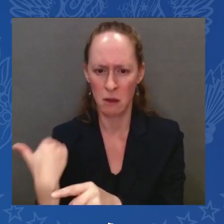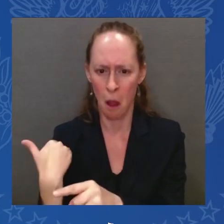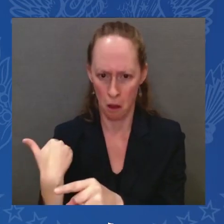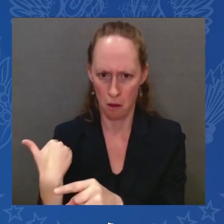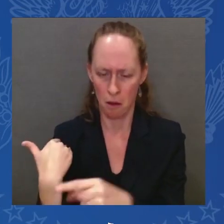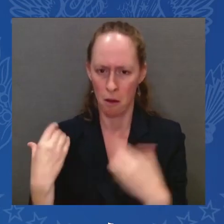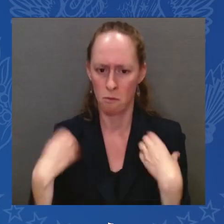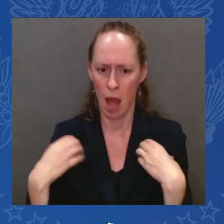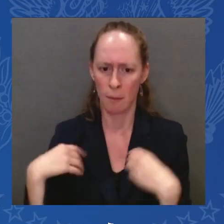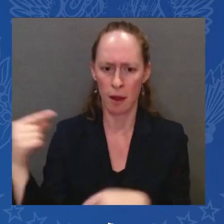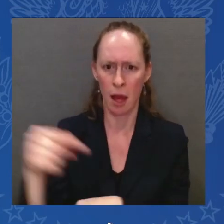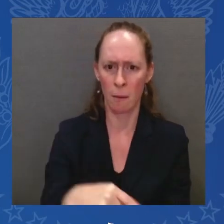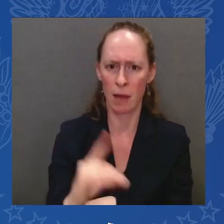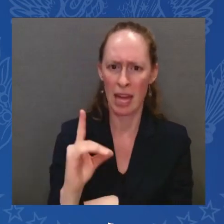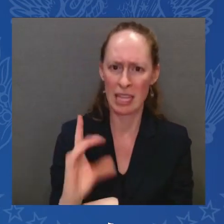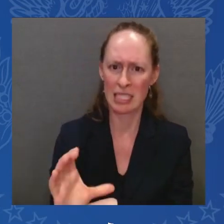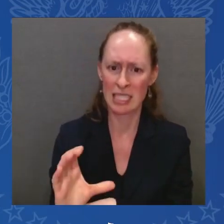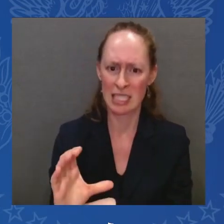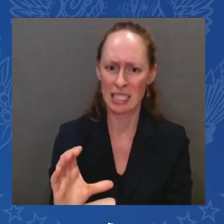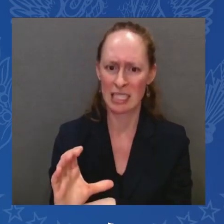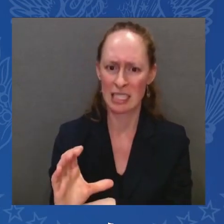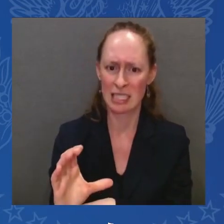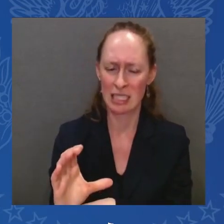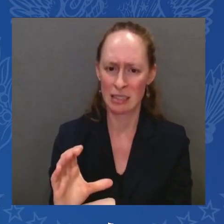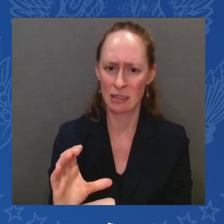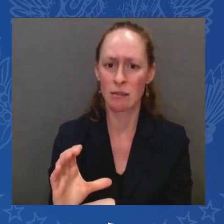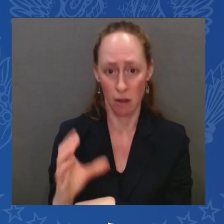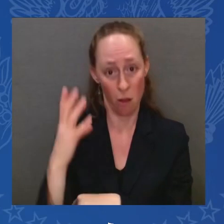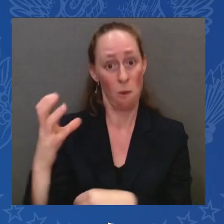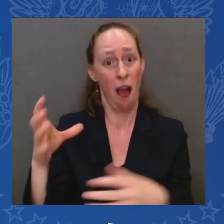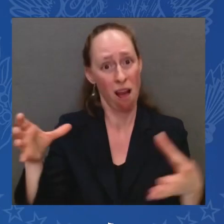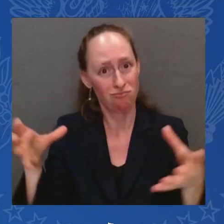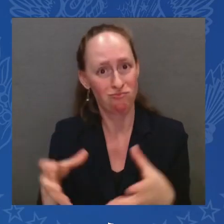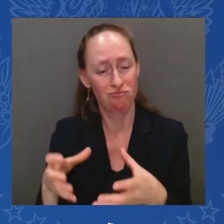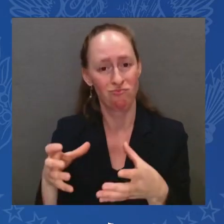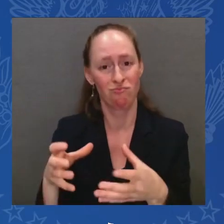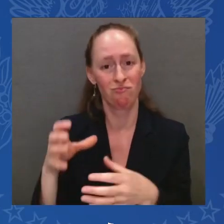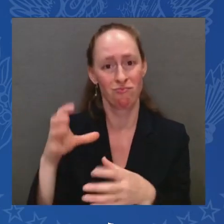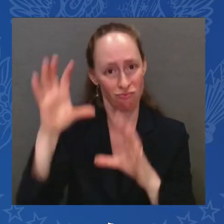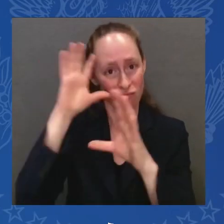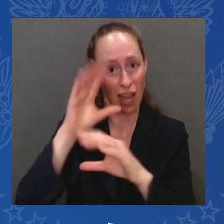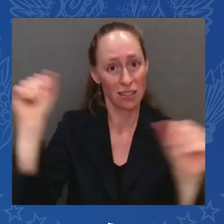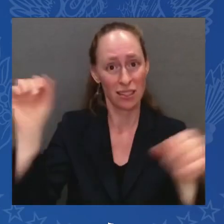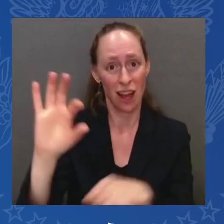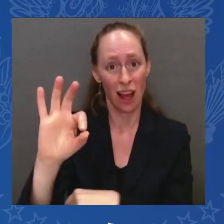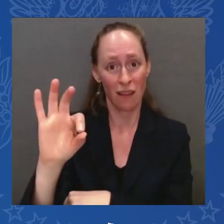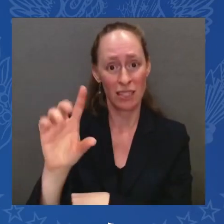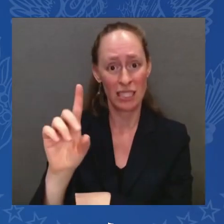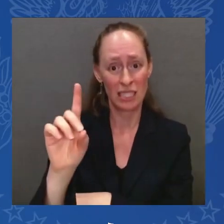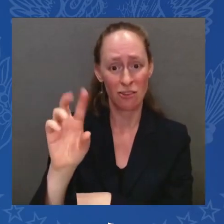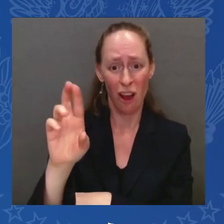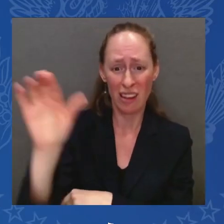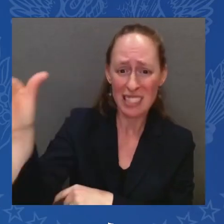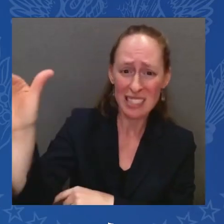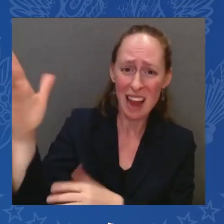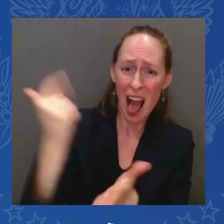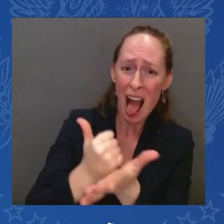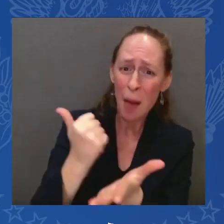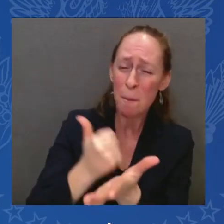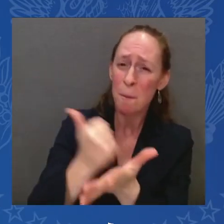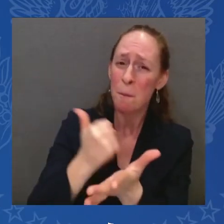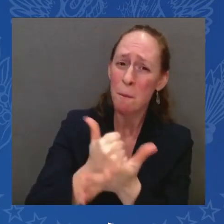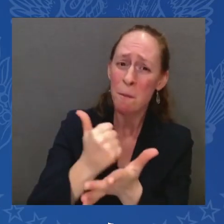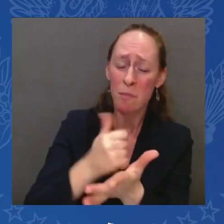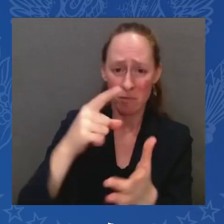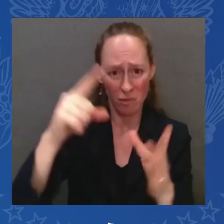Roosevelt and appealed to him to ask the rescue the Jews for being persecuted in Europe. And they were refused meeting with